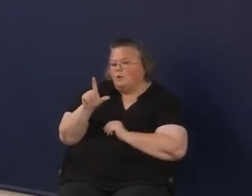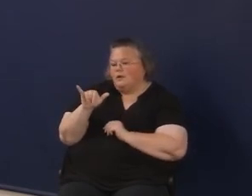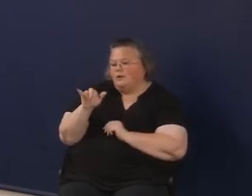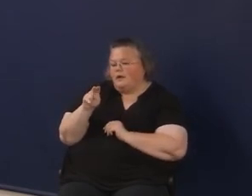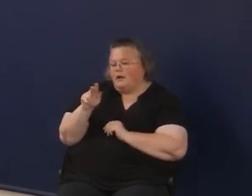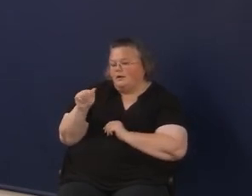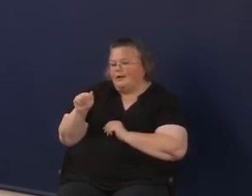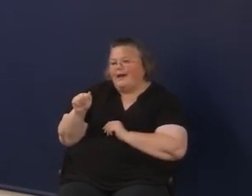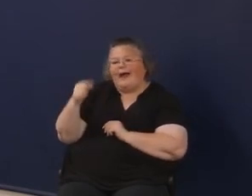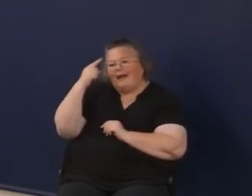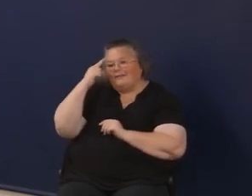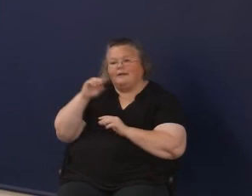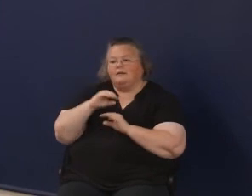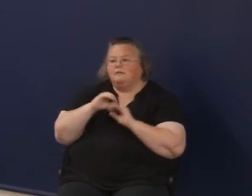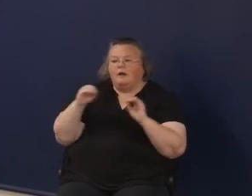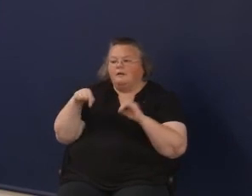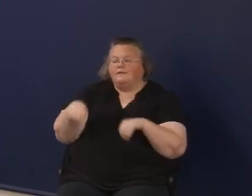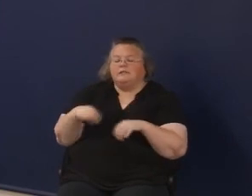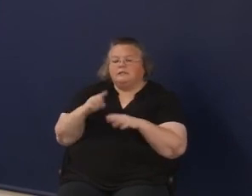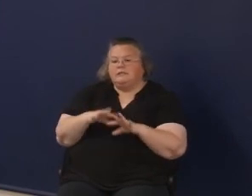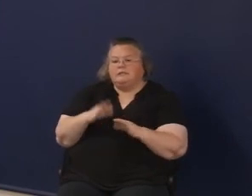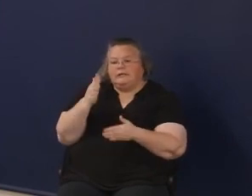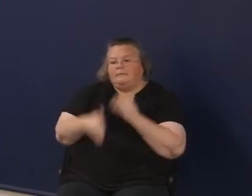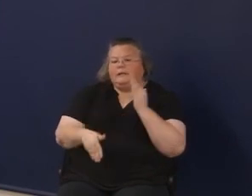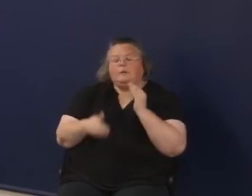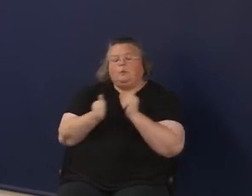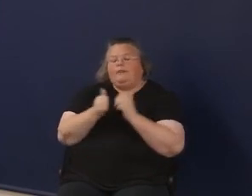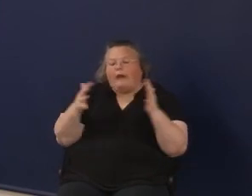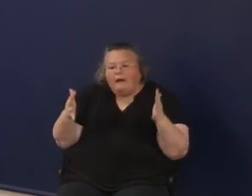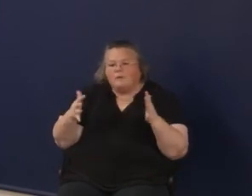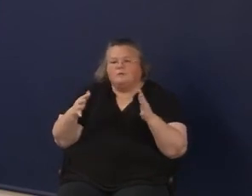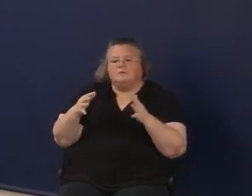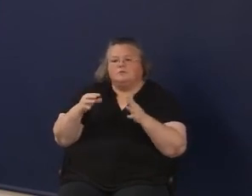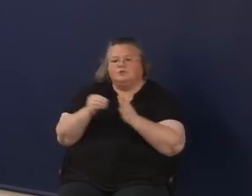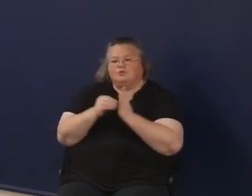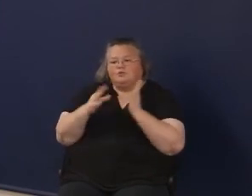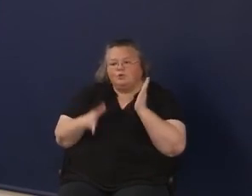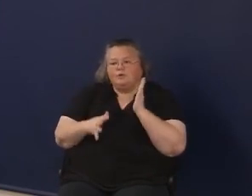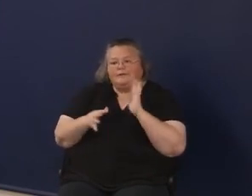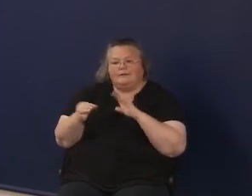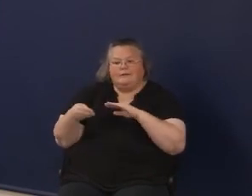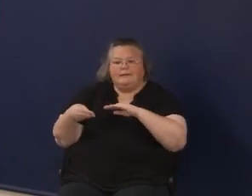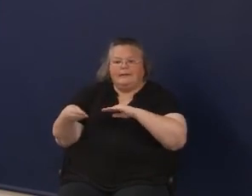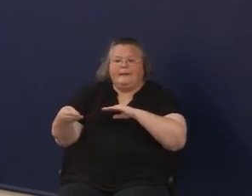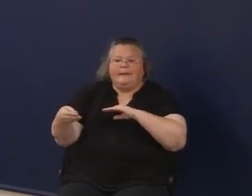is complete without student input or collaboration like it says on the back.